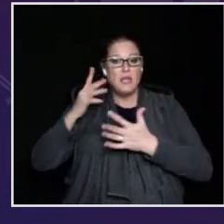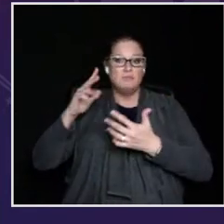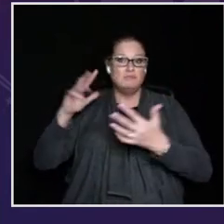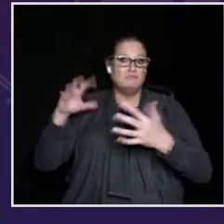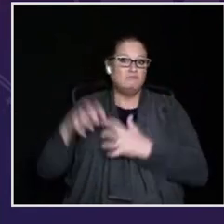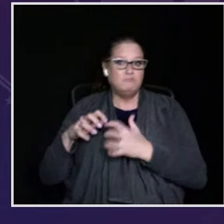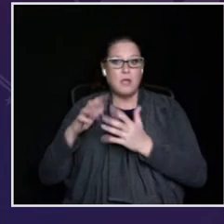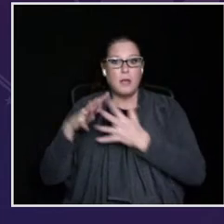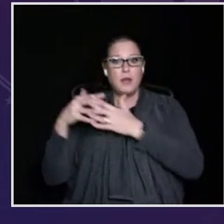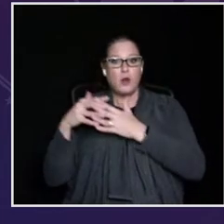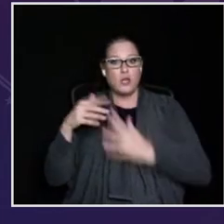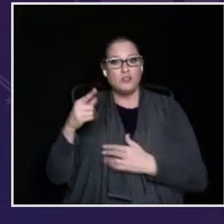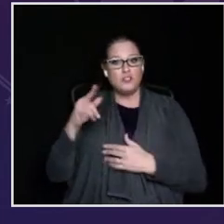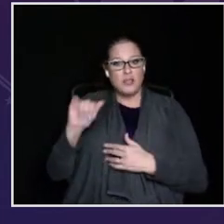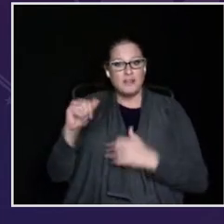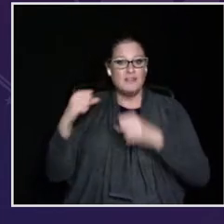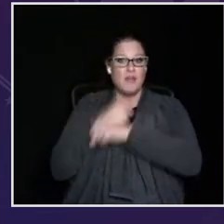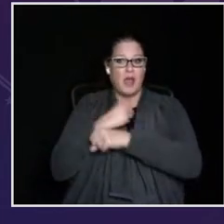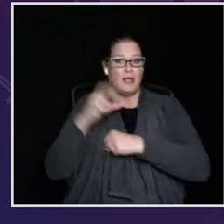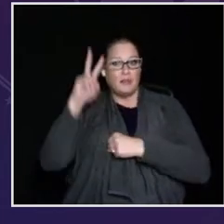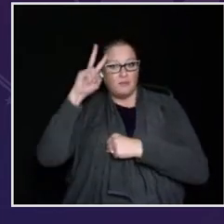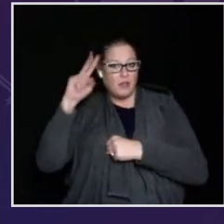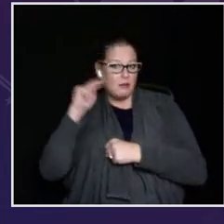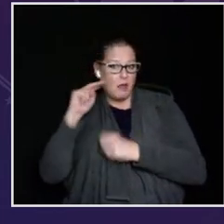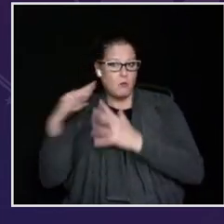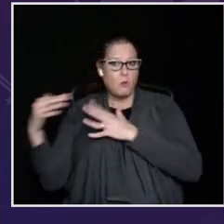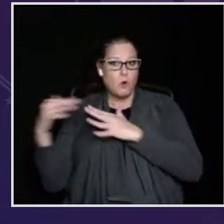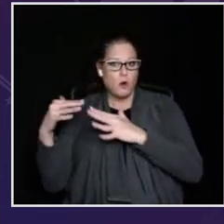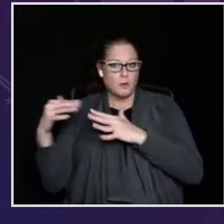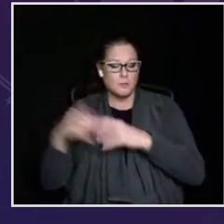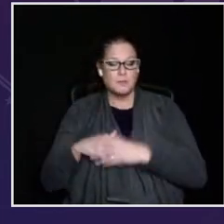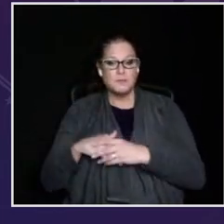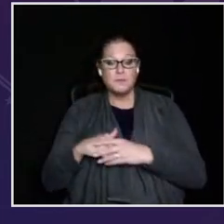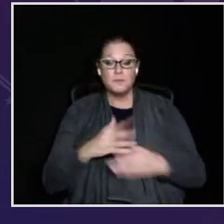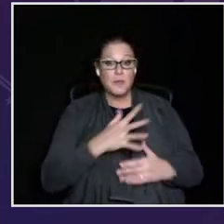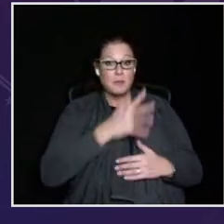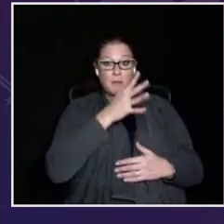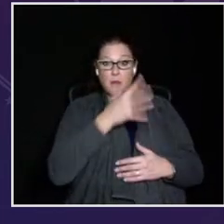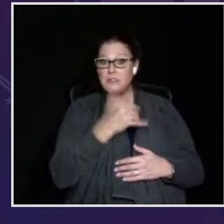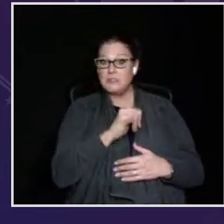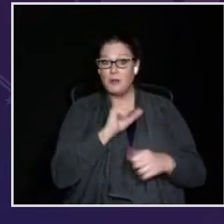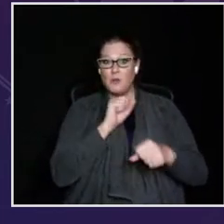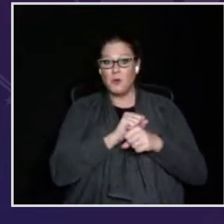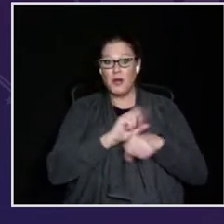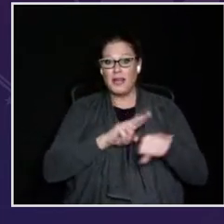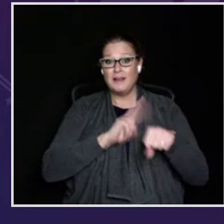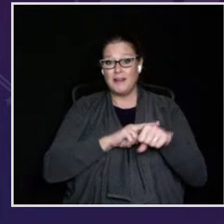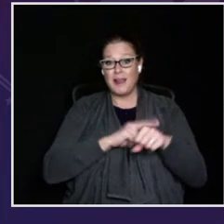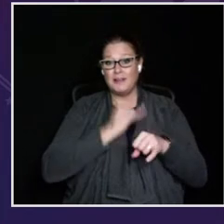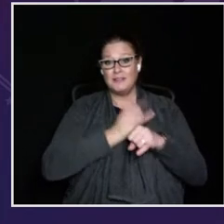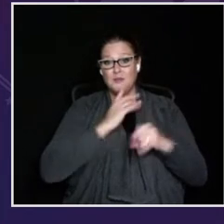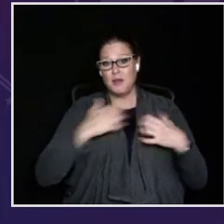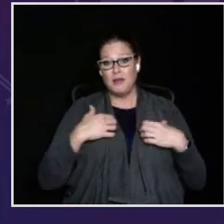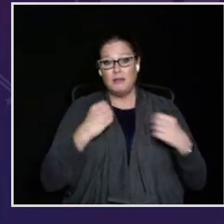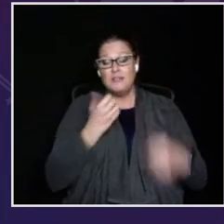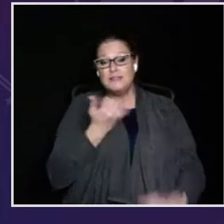advance treatments for afflictions that debilitated American GIs fighting in the Vietnam War.